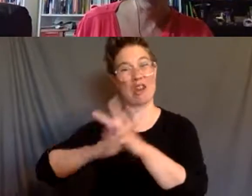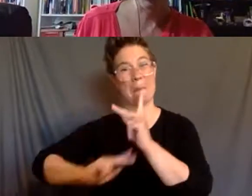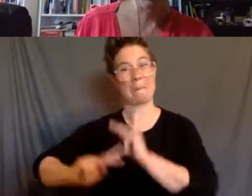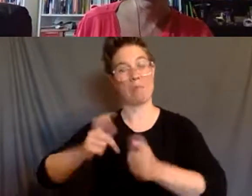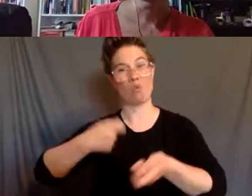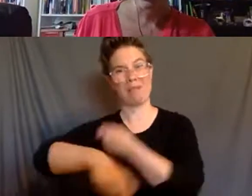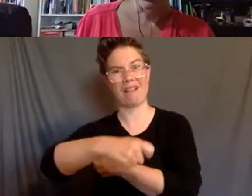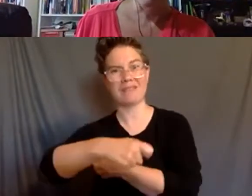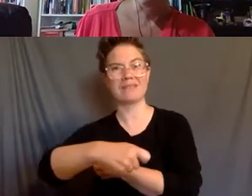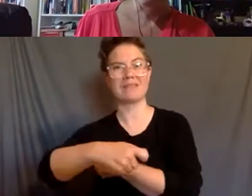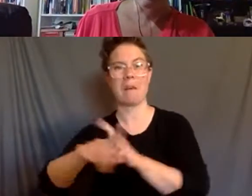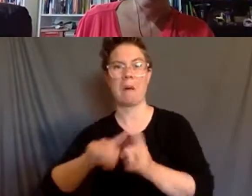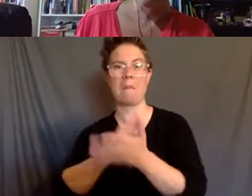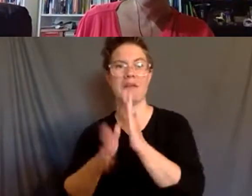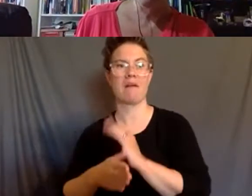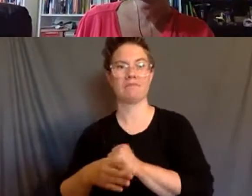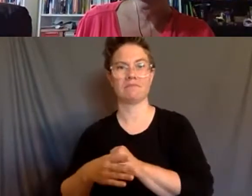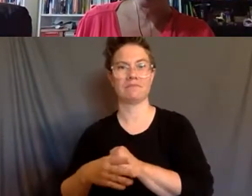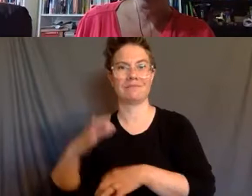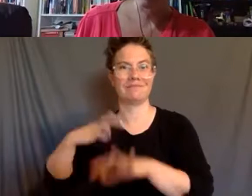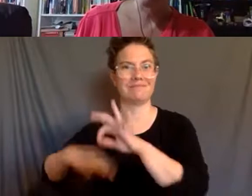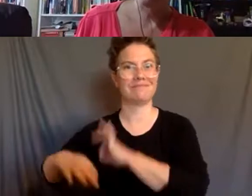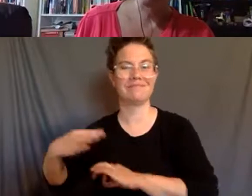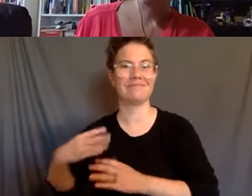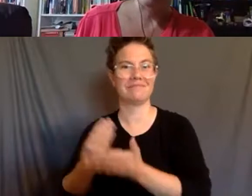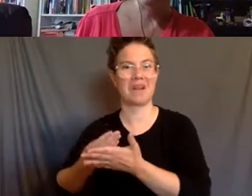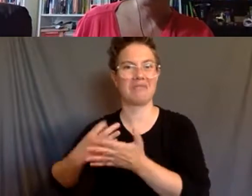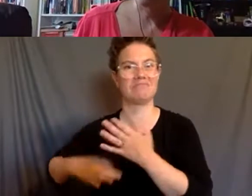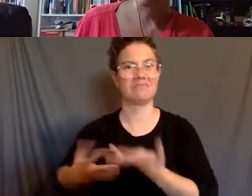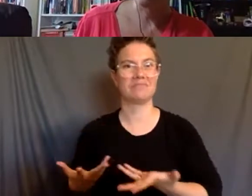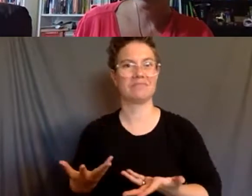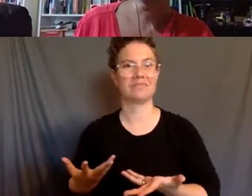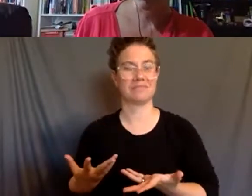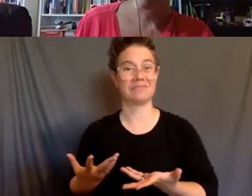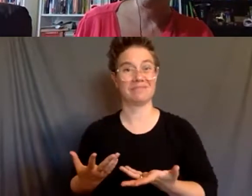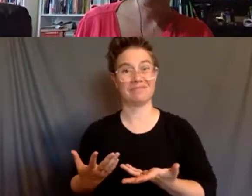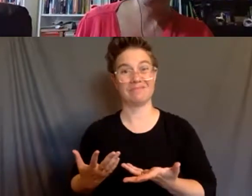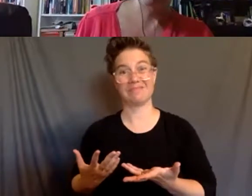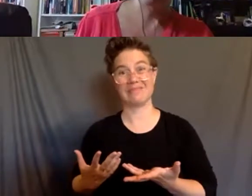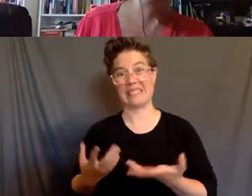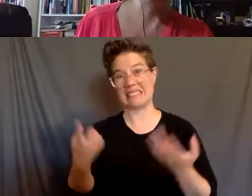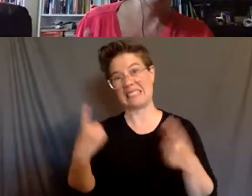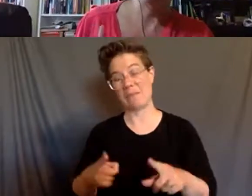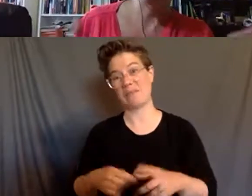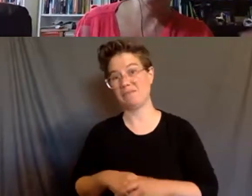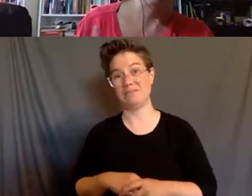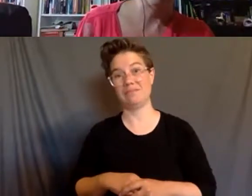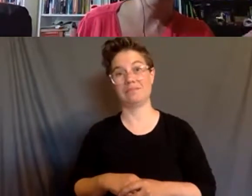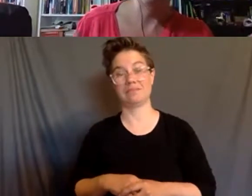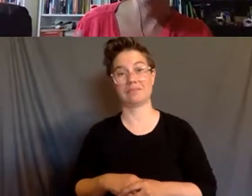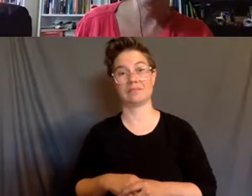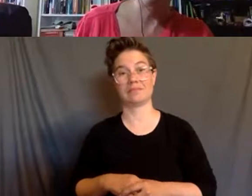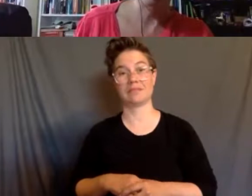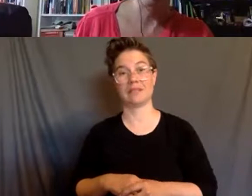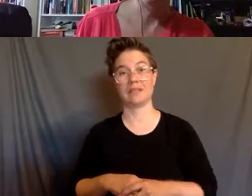for profit. And in a lot of ways that has happened, um, depending on which